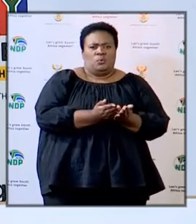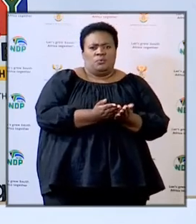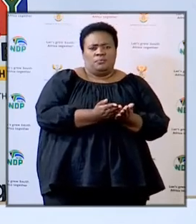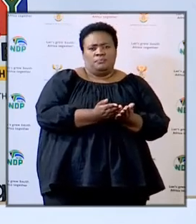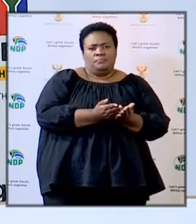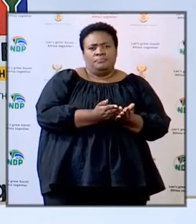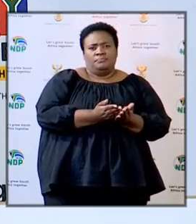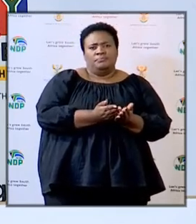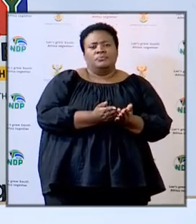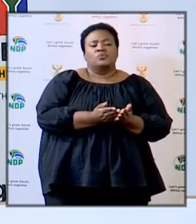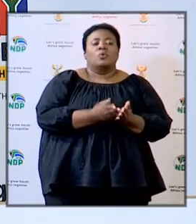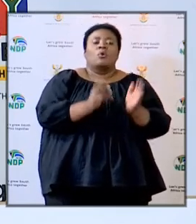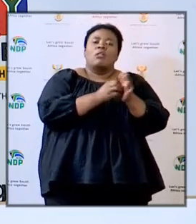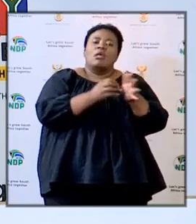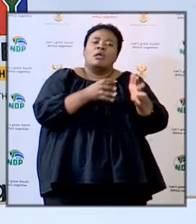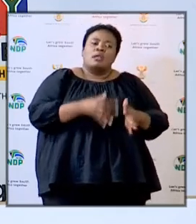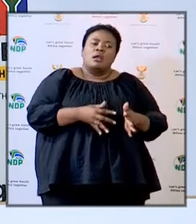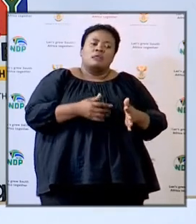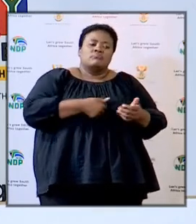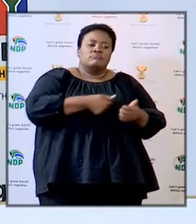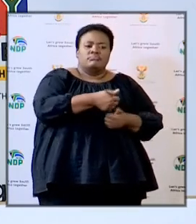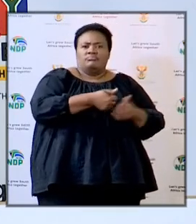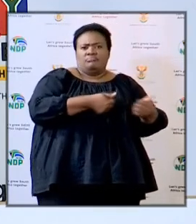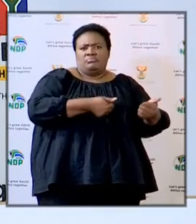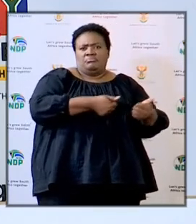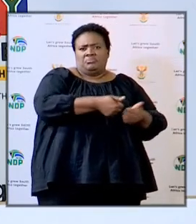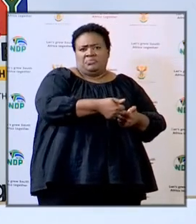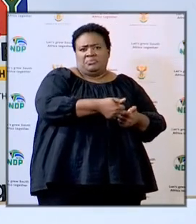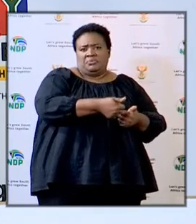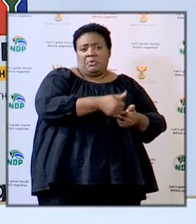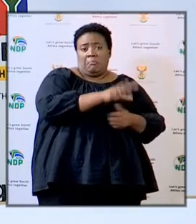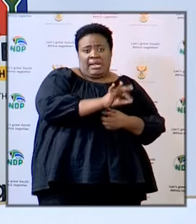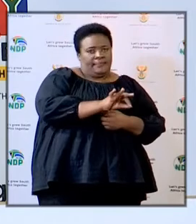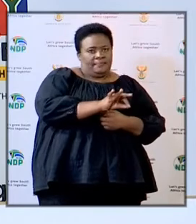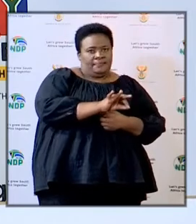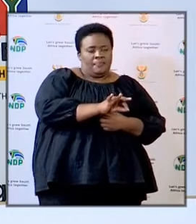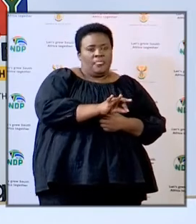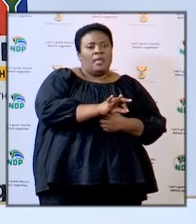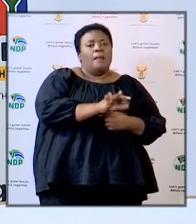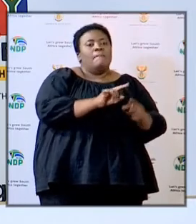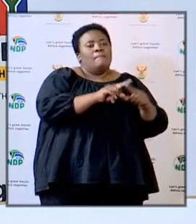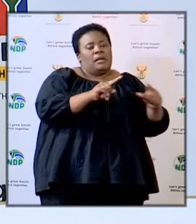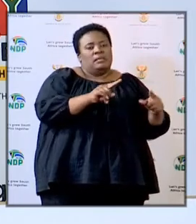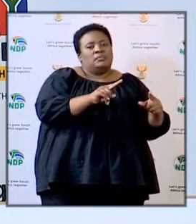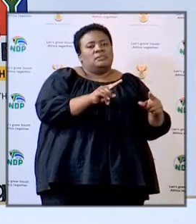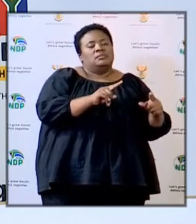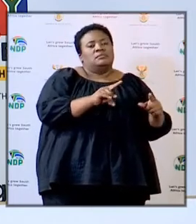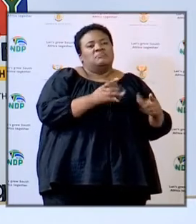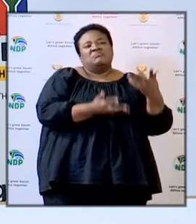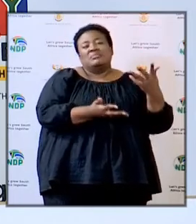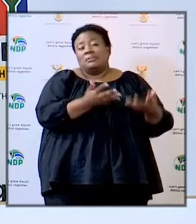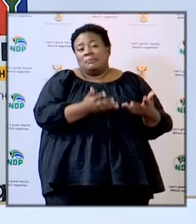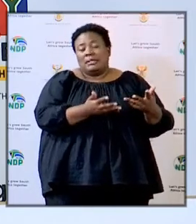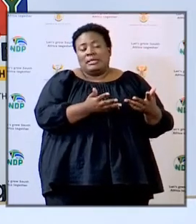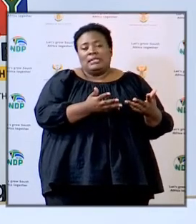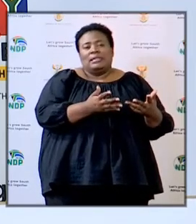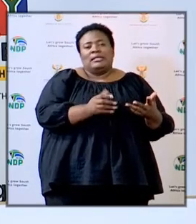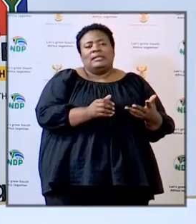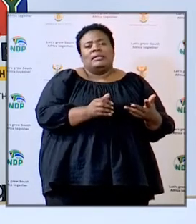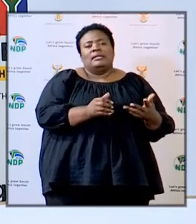that learners might not be received on Monday they would either be redirected or